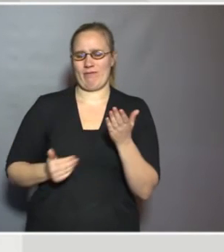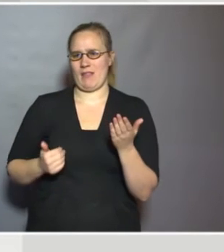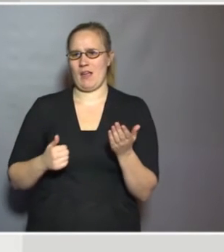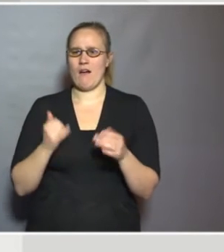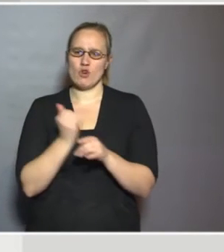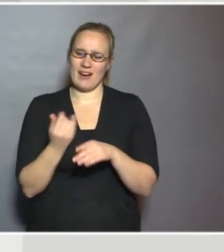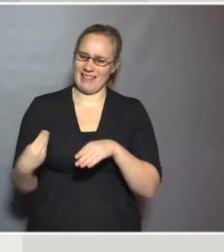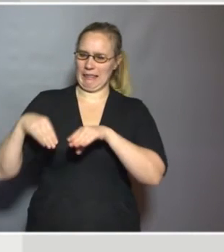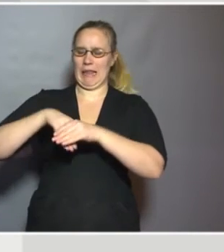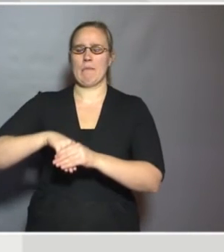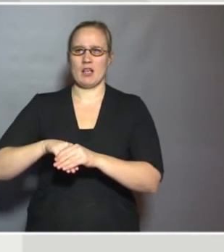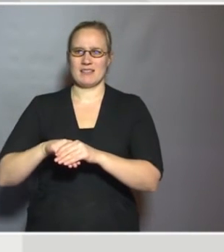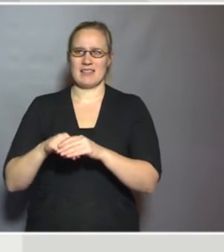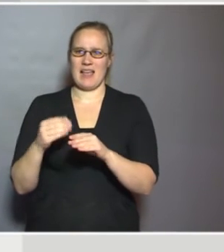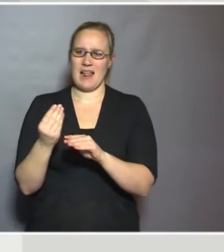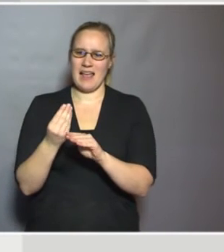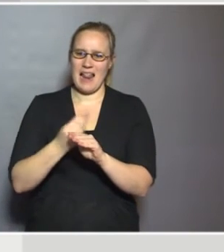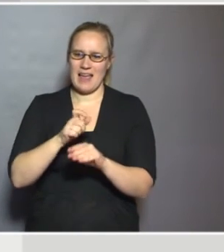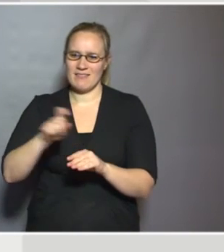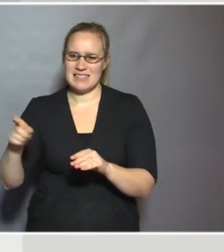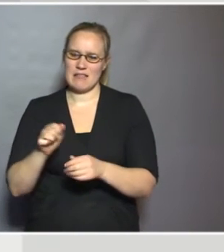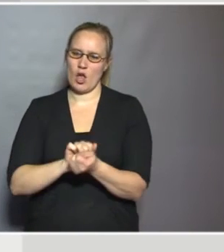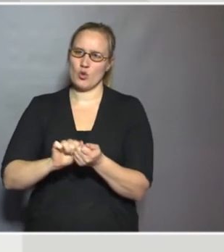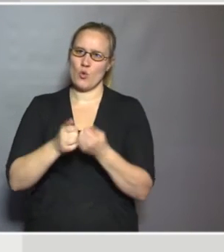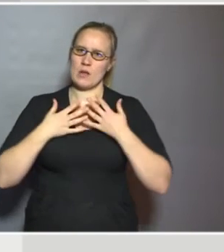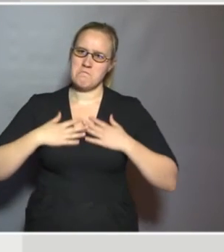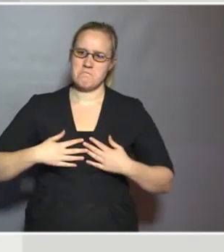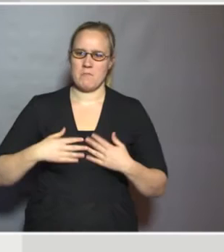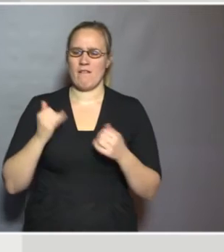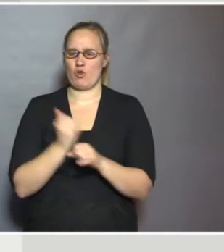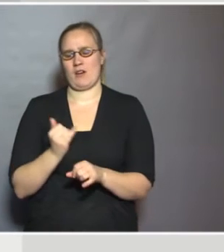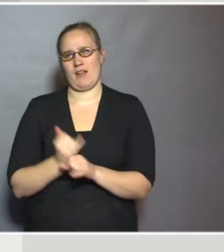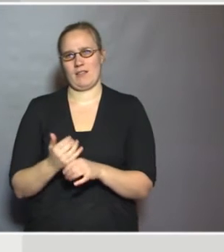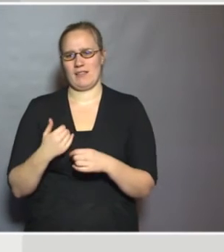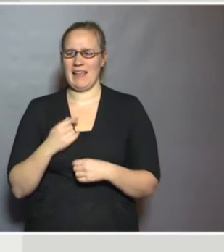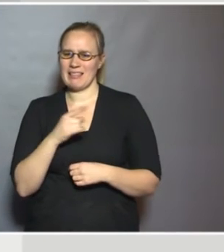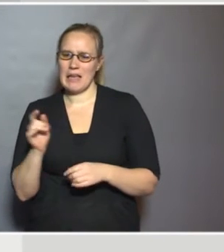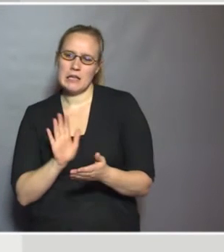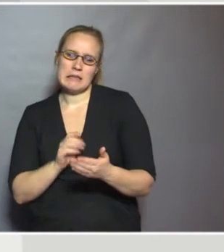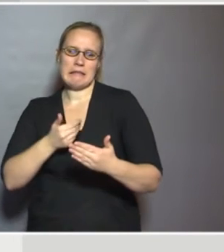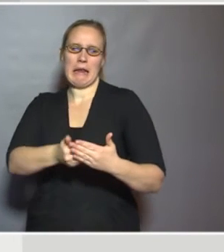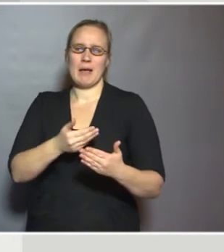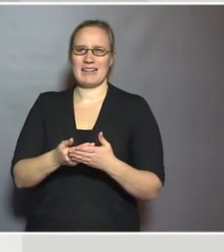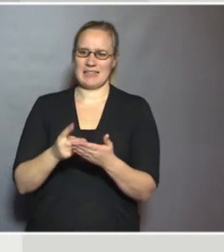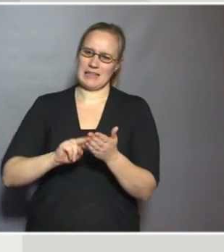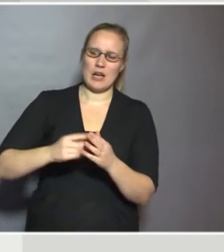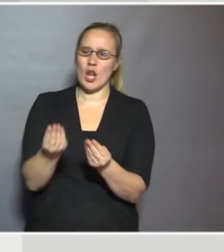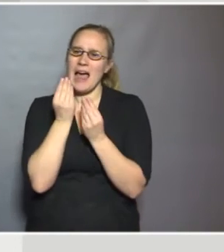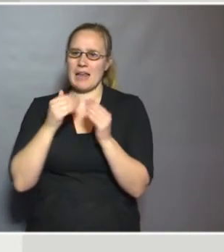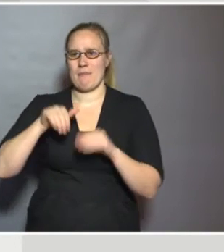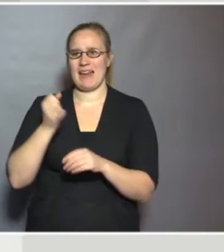adapt learning towards learners' natural approaches to learning more effectively?